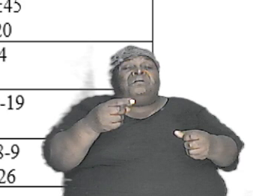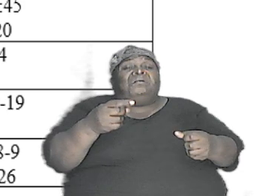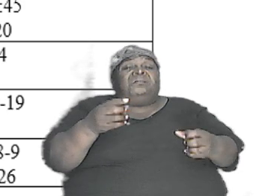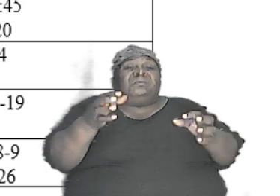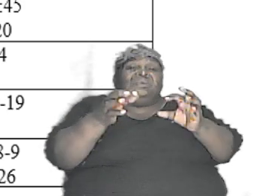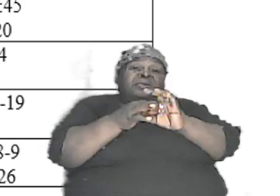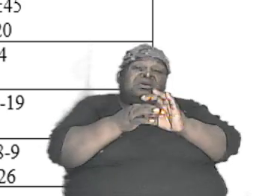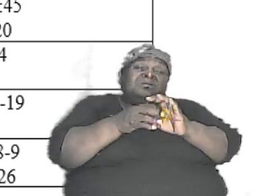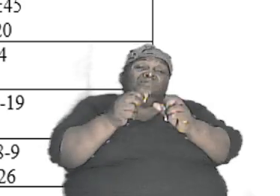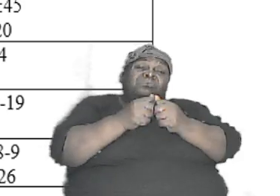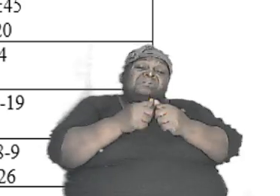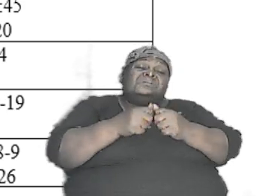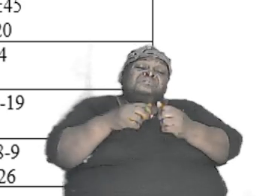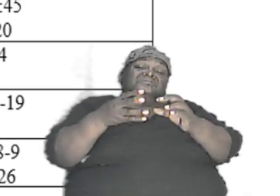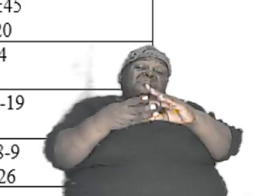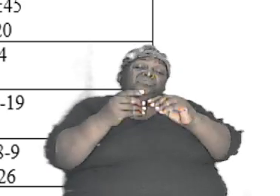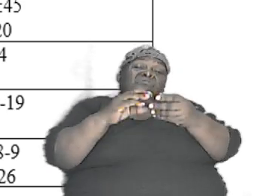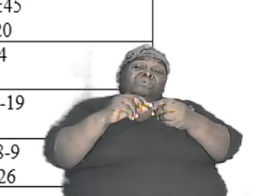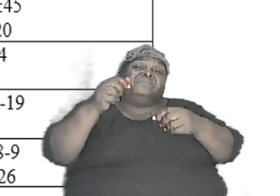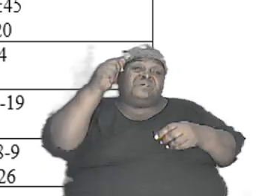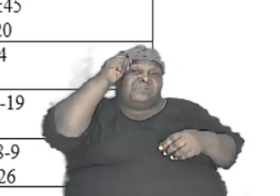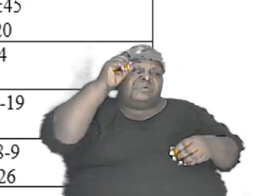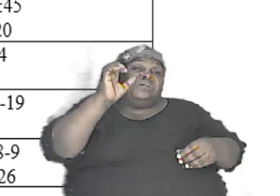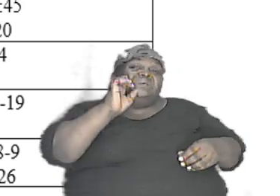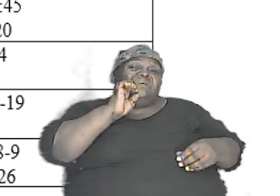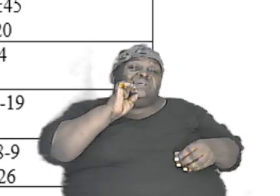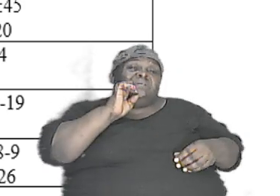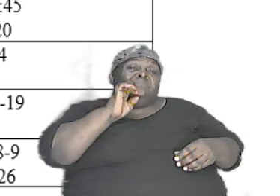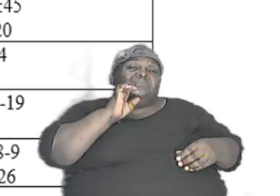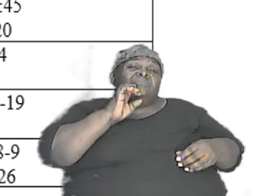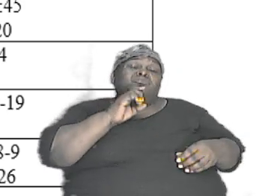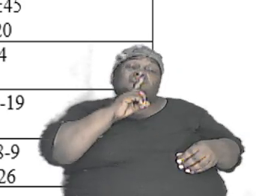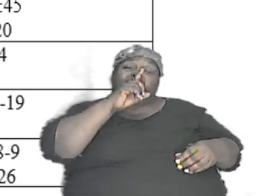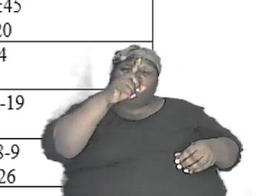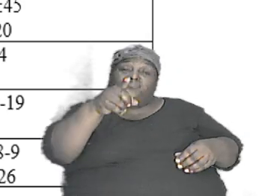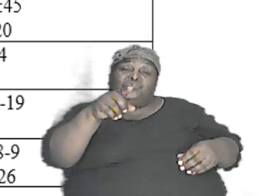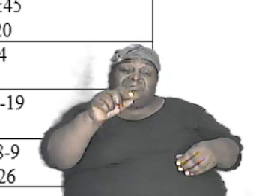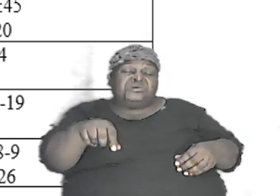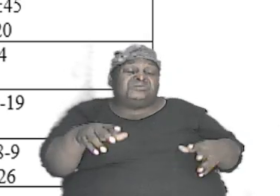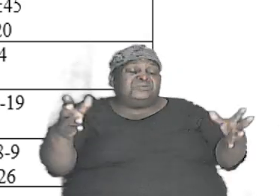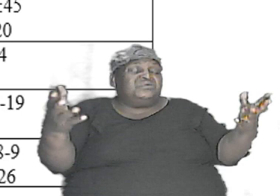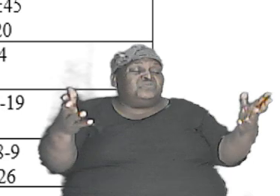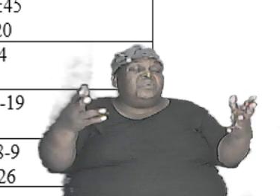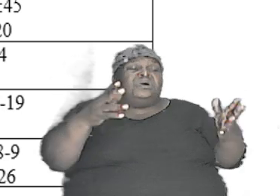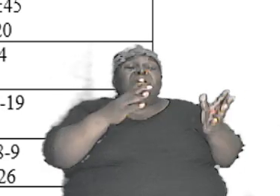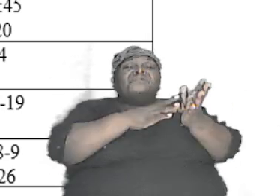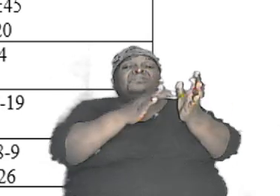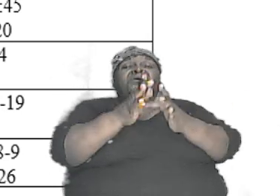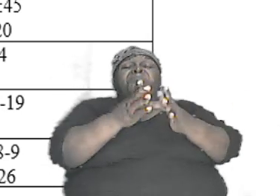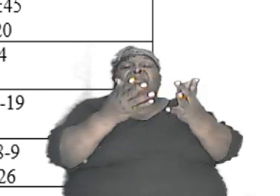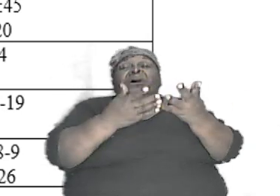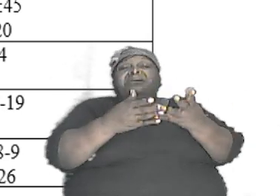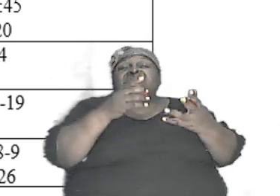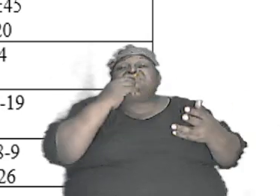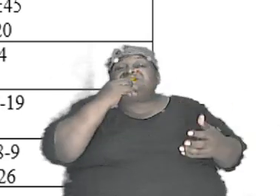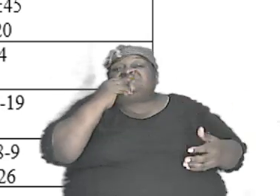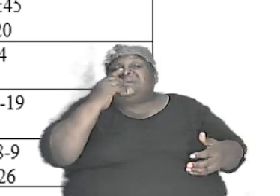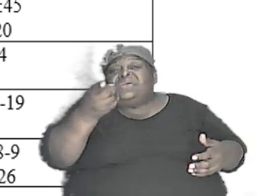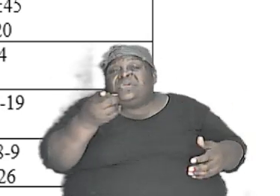but the fact of the matter is this is what the Bible's perspective the Bible's